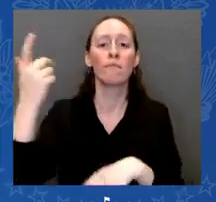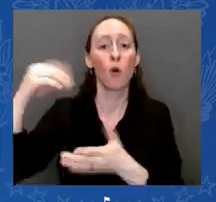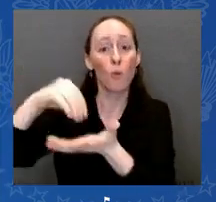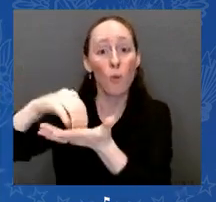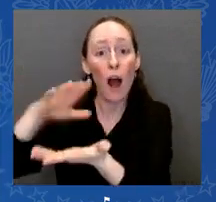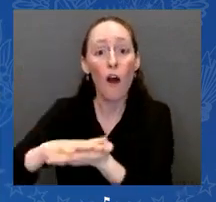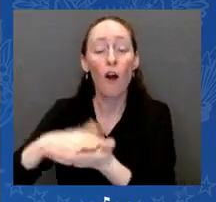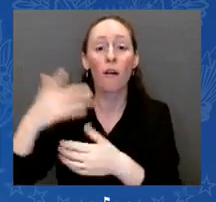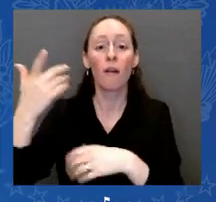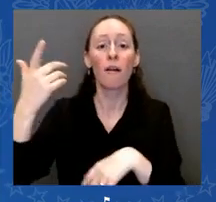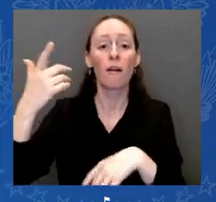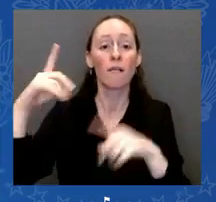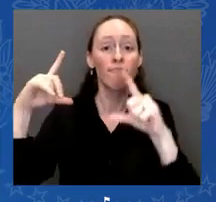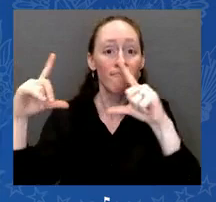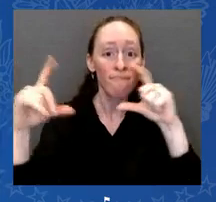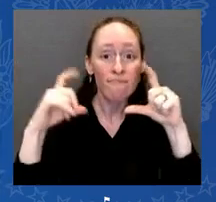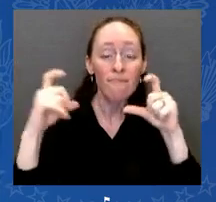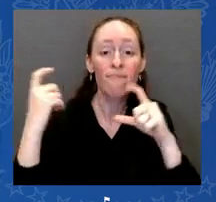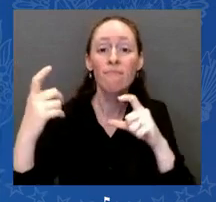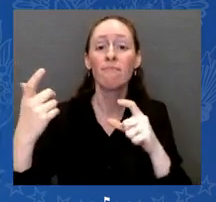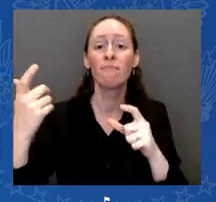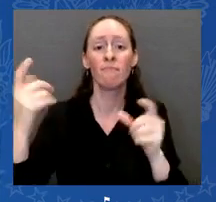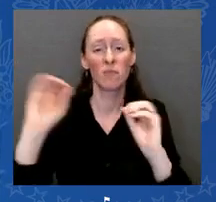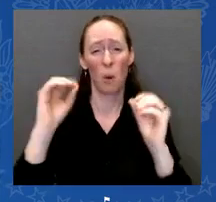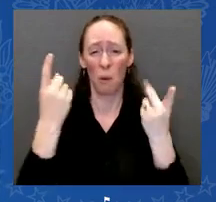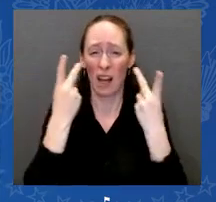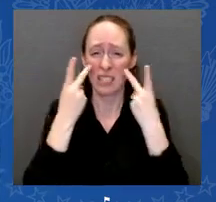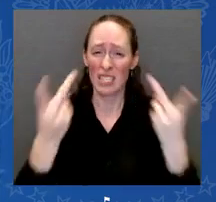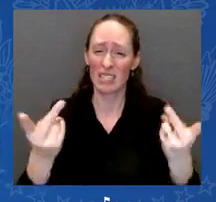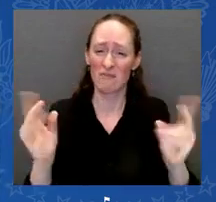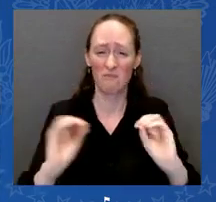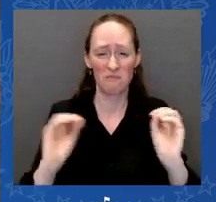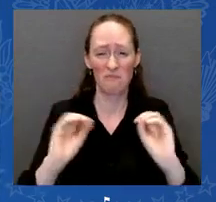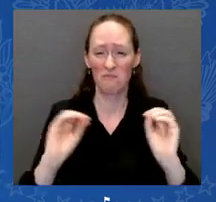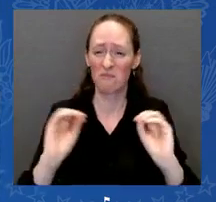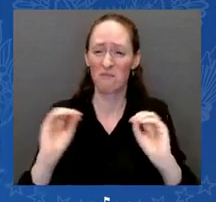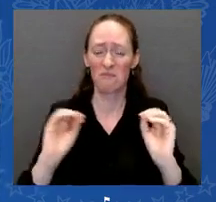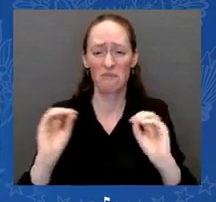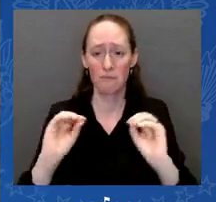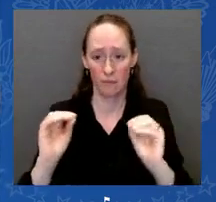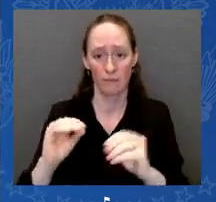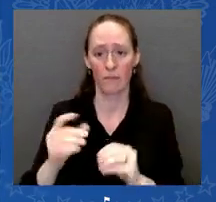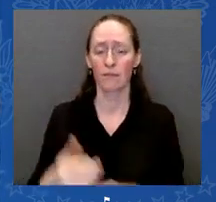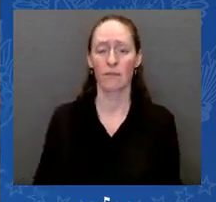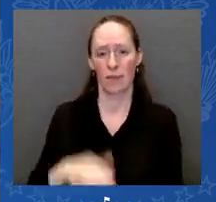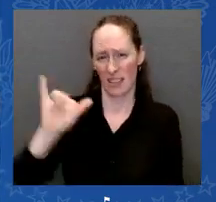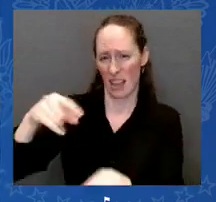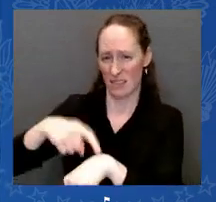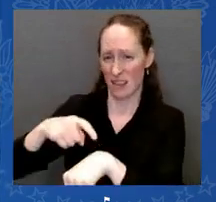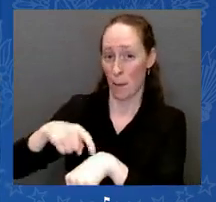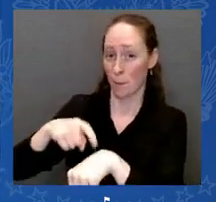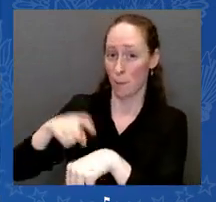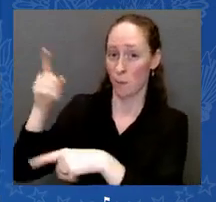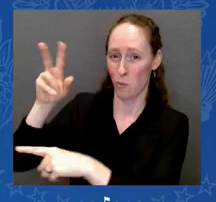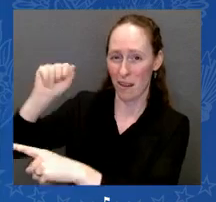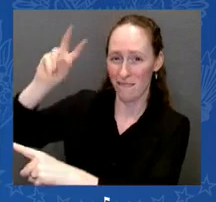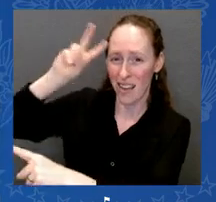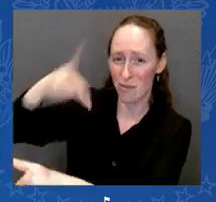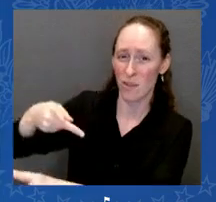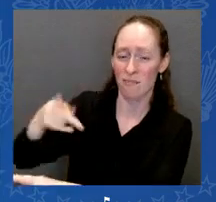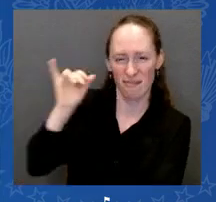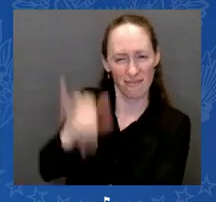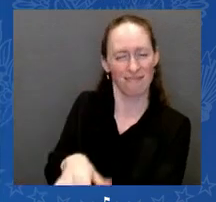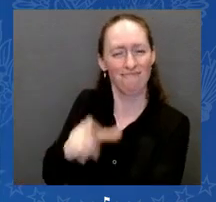president, it was Joe Biden the person. And what happened next is something I'll never forget. He was already two hours late for his plane,